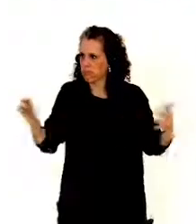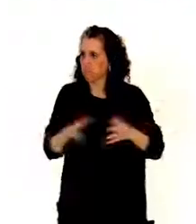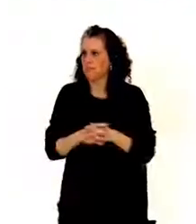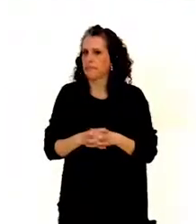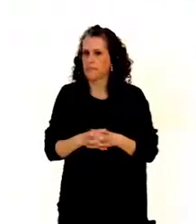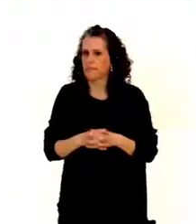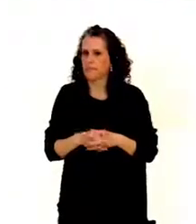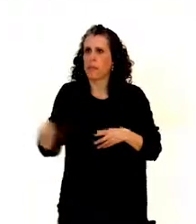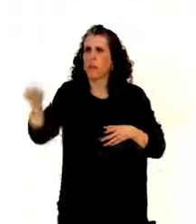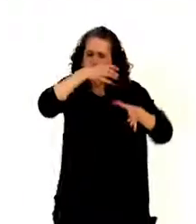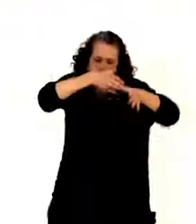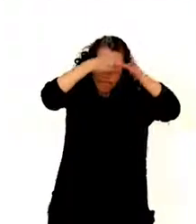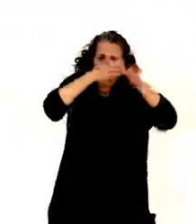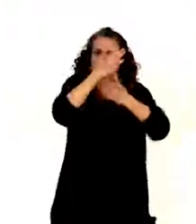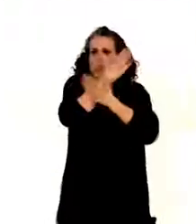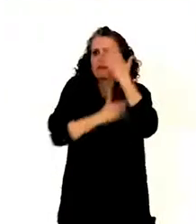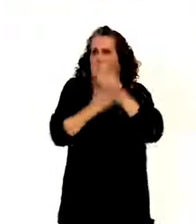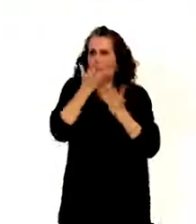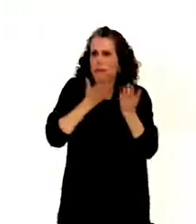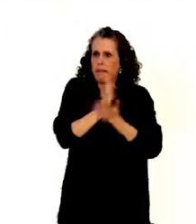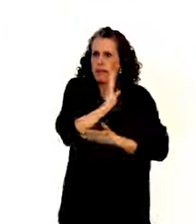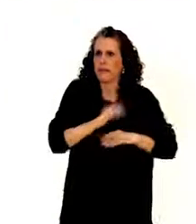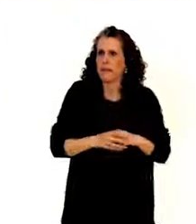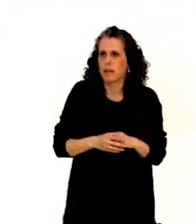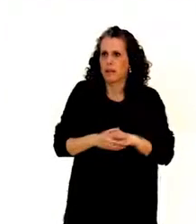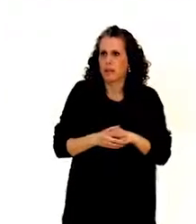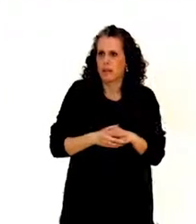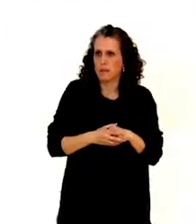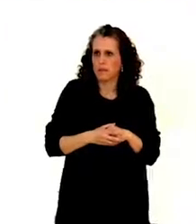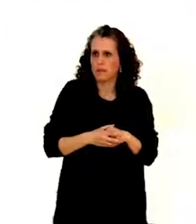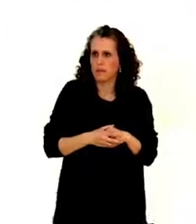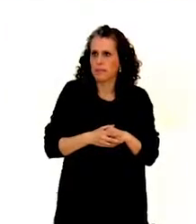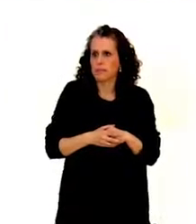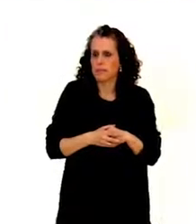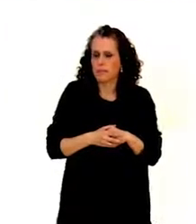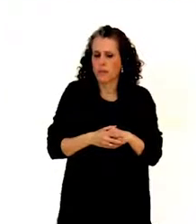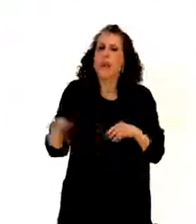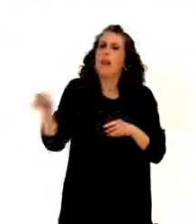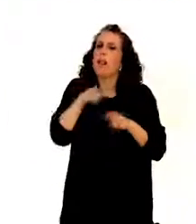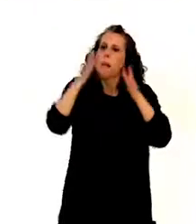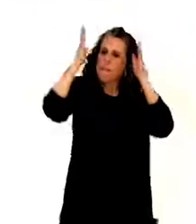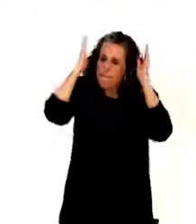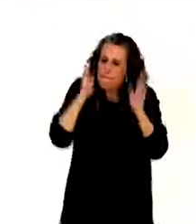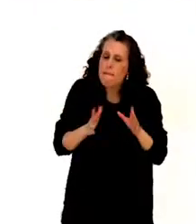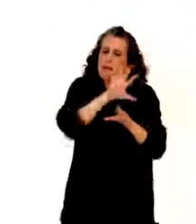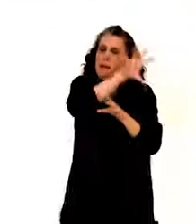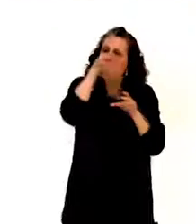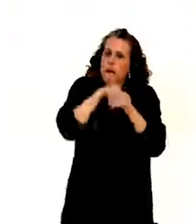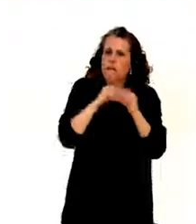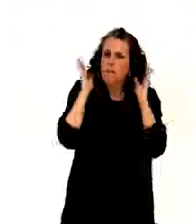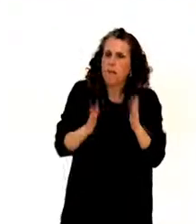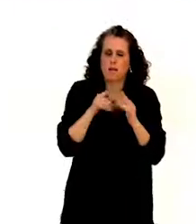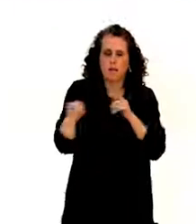knowledge of disability rights, and, of course, state parties at the conference select them, and they have to take into account